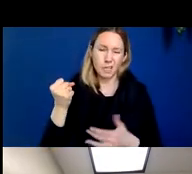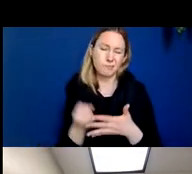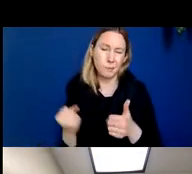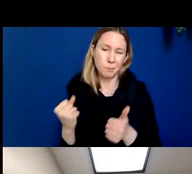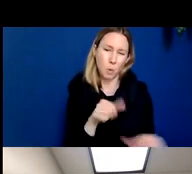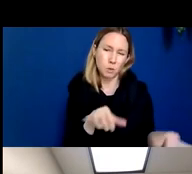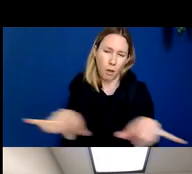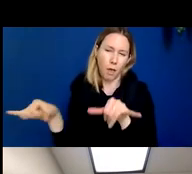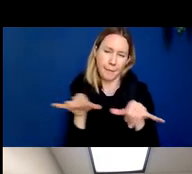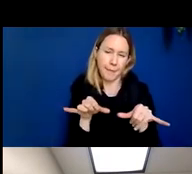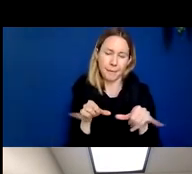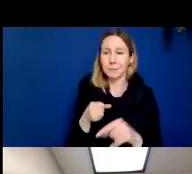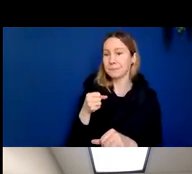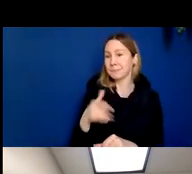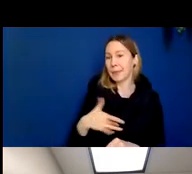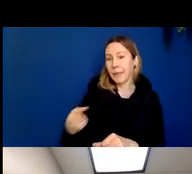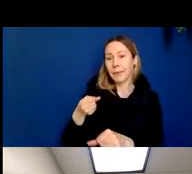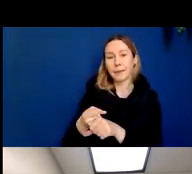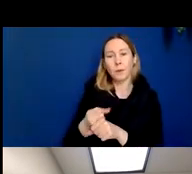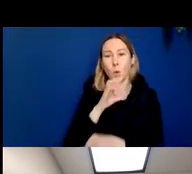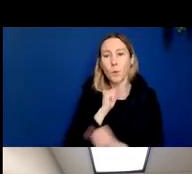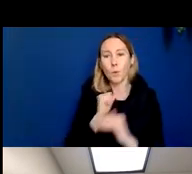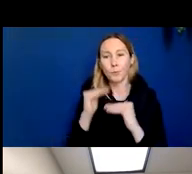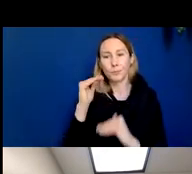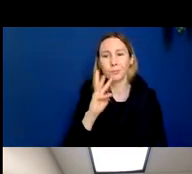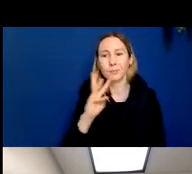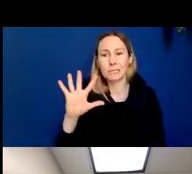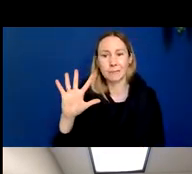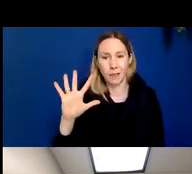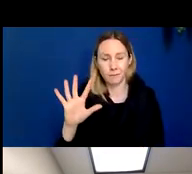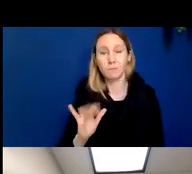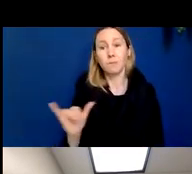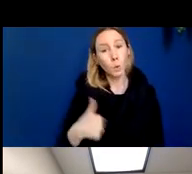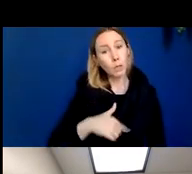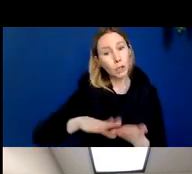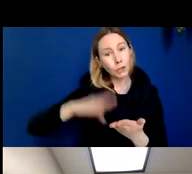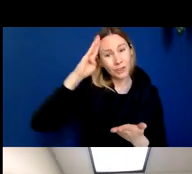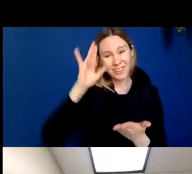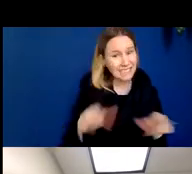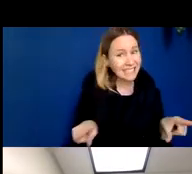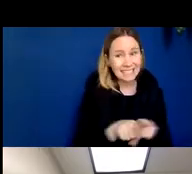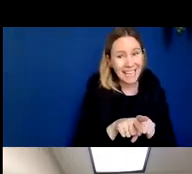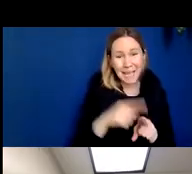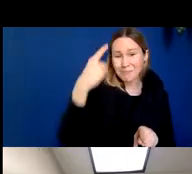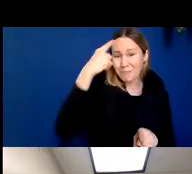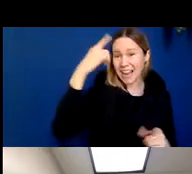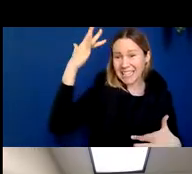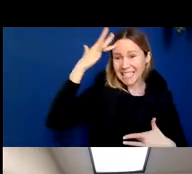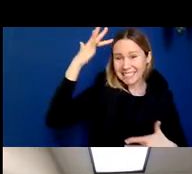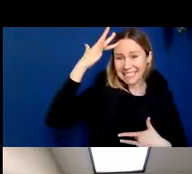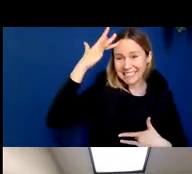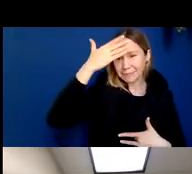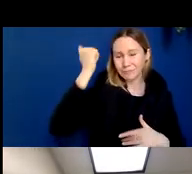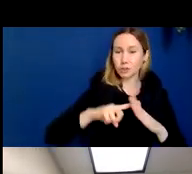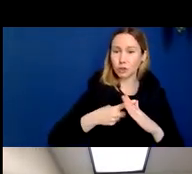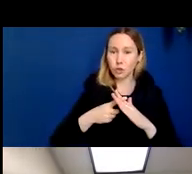older than, usually older than 65, but then we also have learned that the same disease of the brain, because it starts to